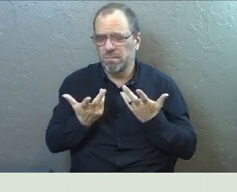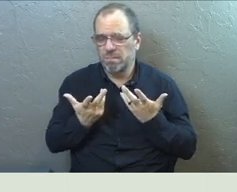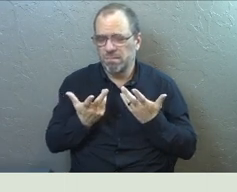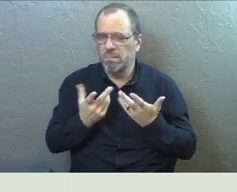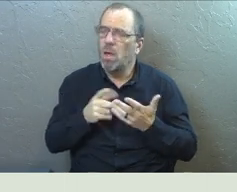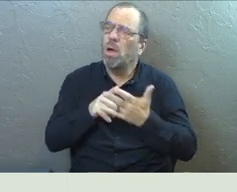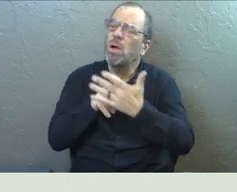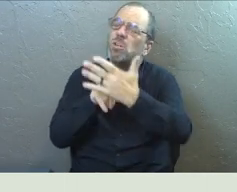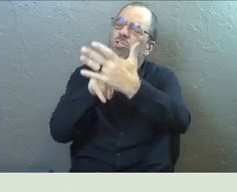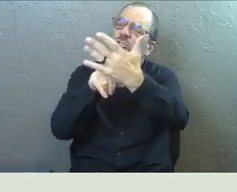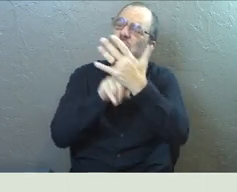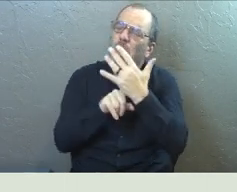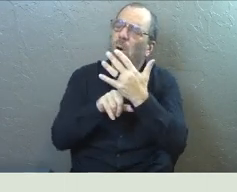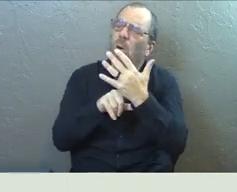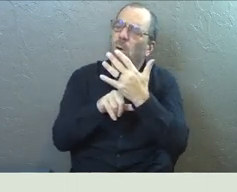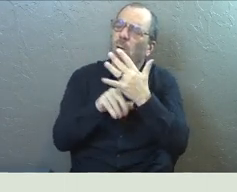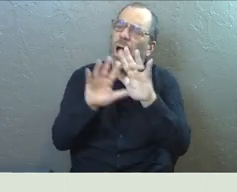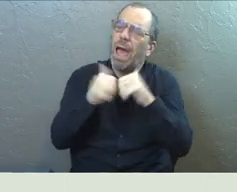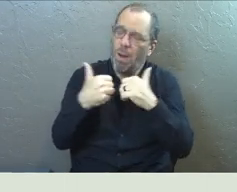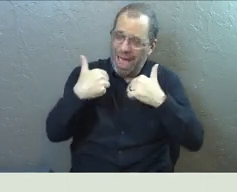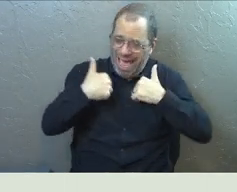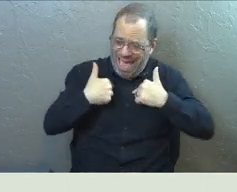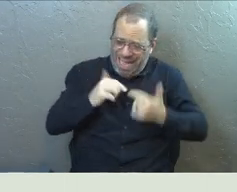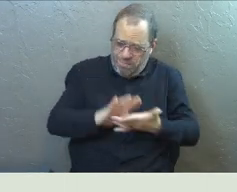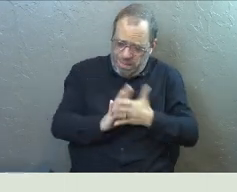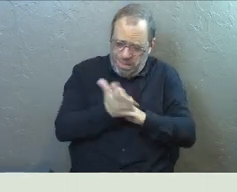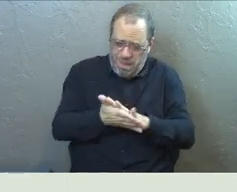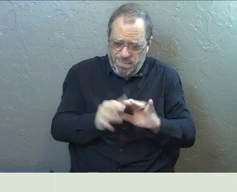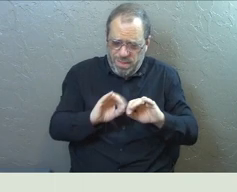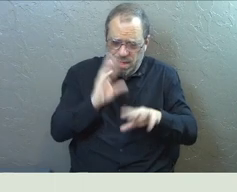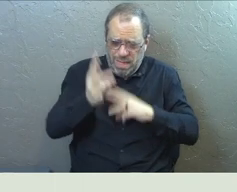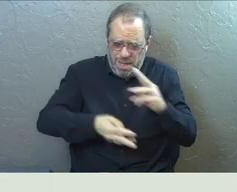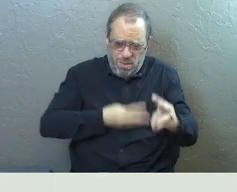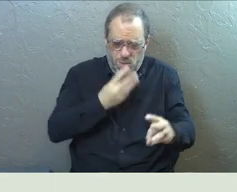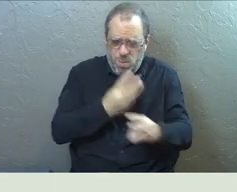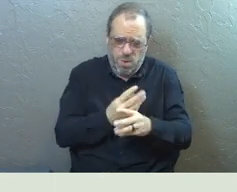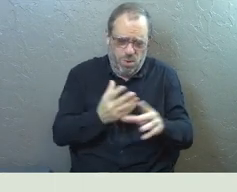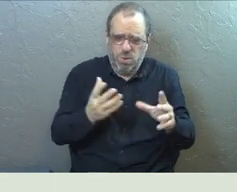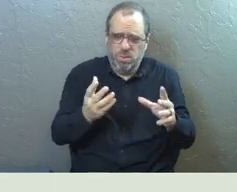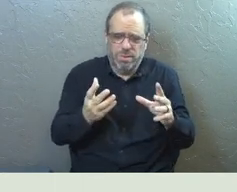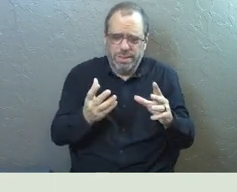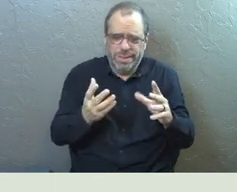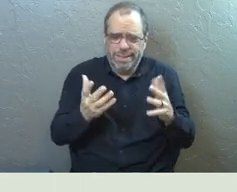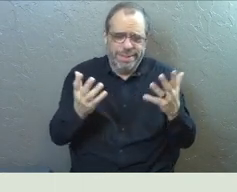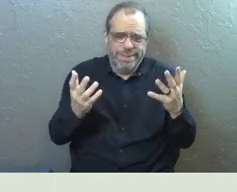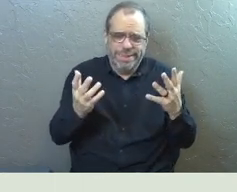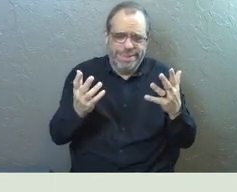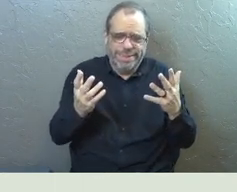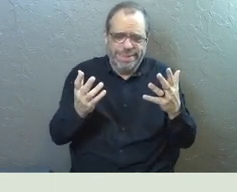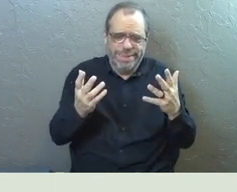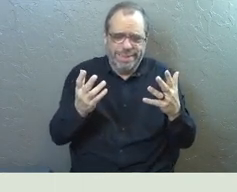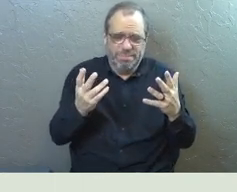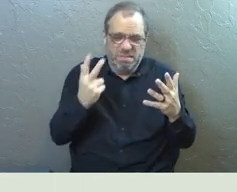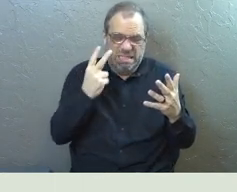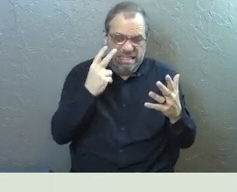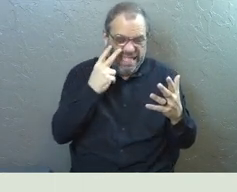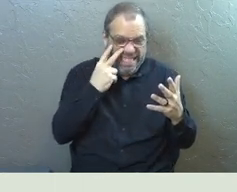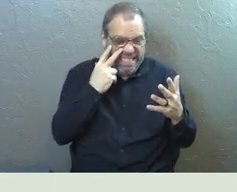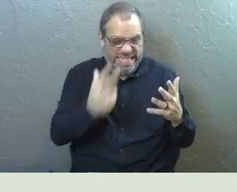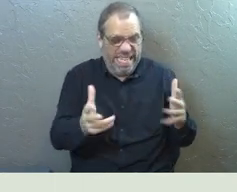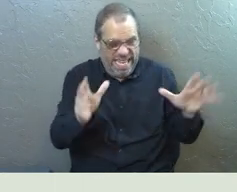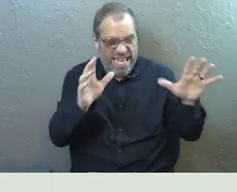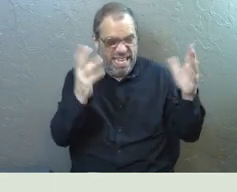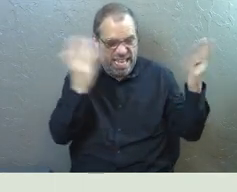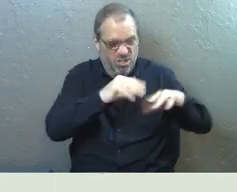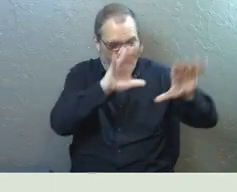God, show us how we can be the light of the world. God, us to see the darkness that's around us, God, and to